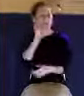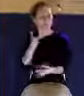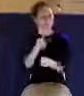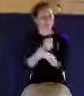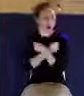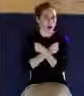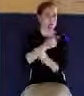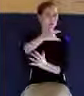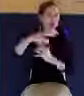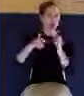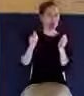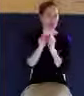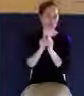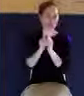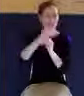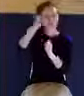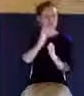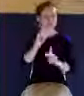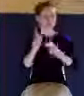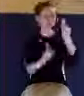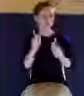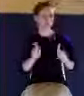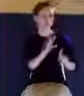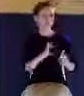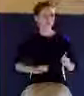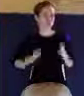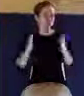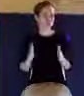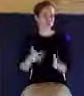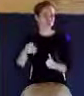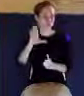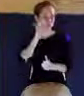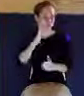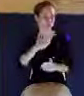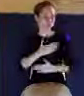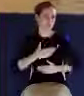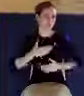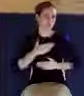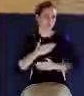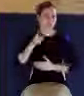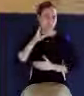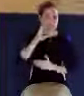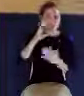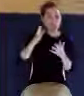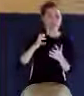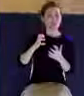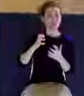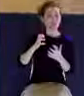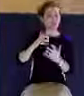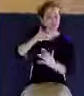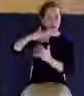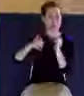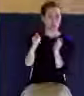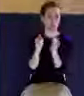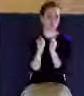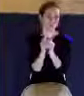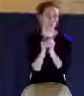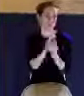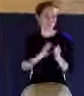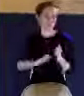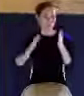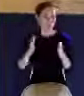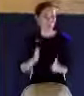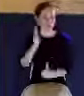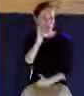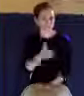people. You're going to want to be in the fellowship with God's people. Sometimes I hear people say, I love